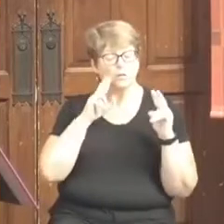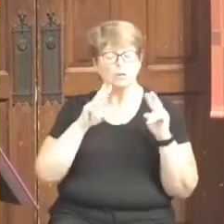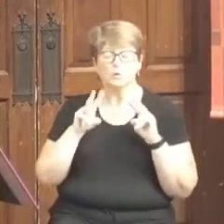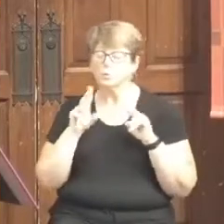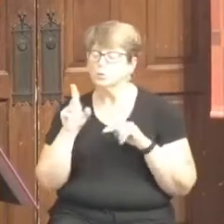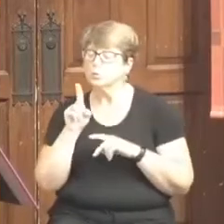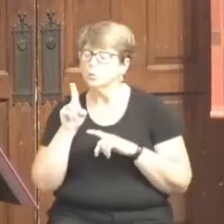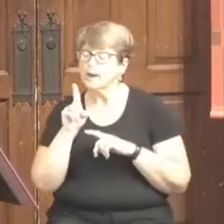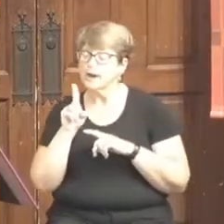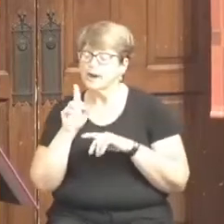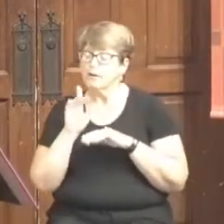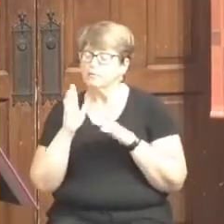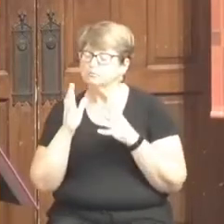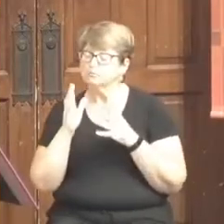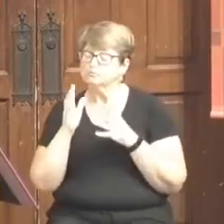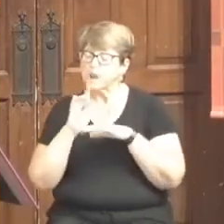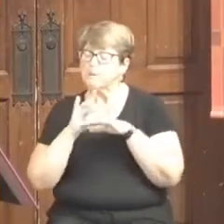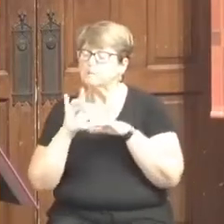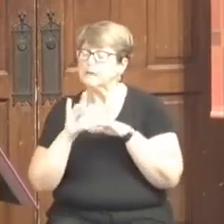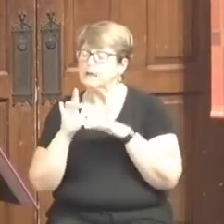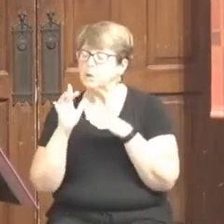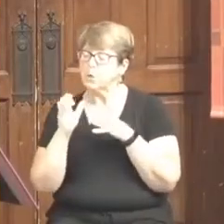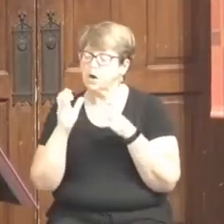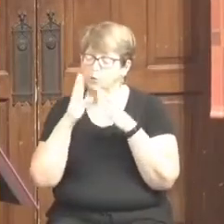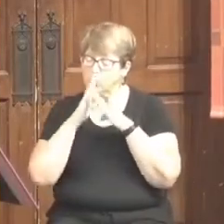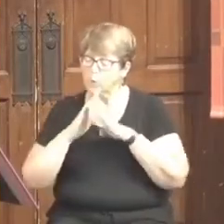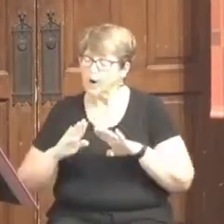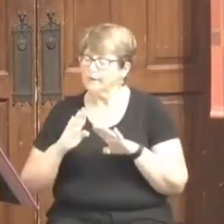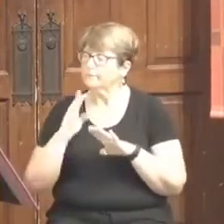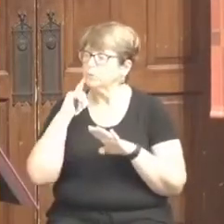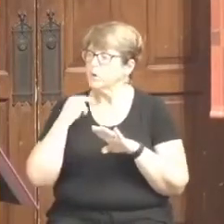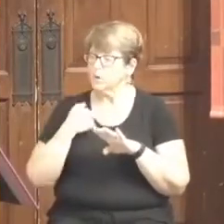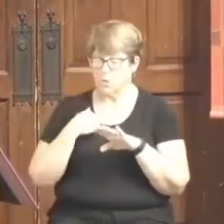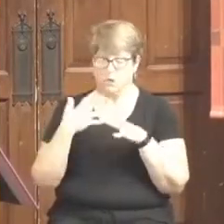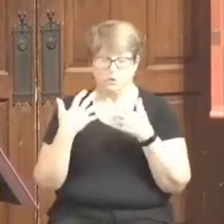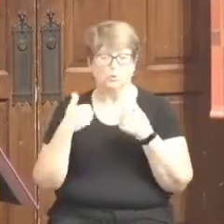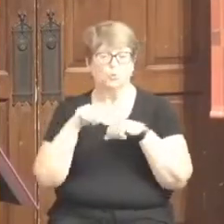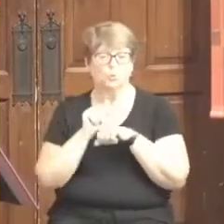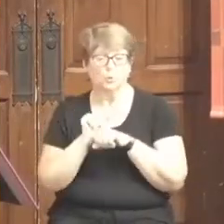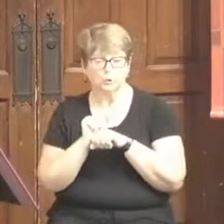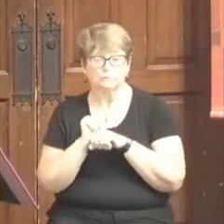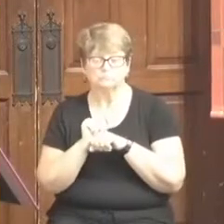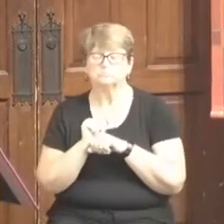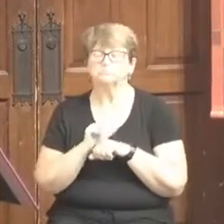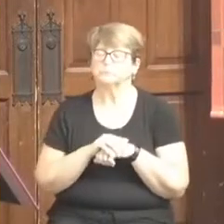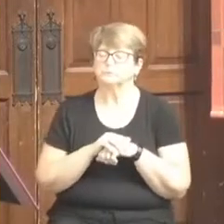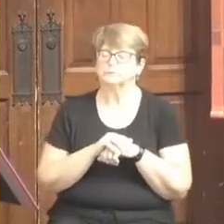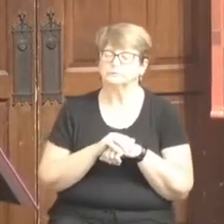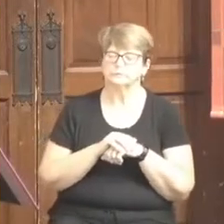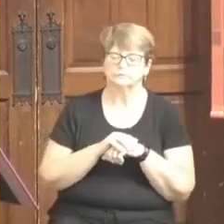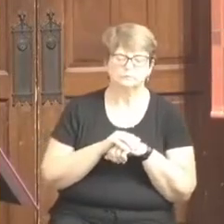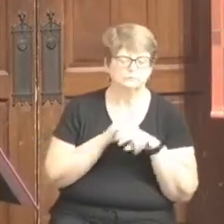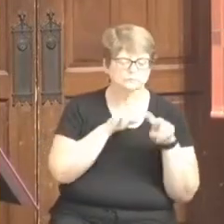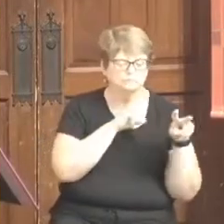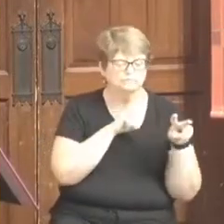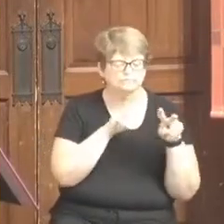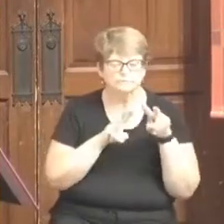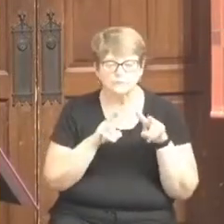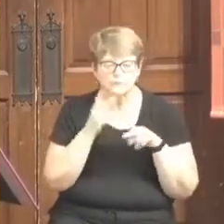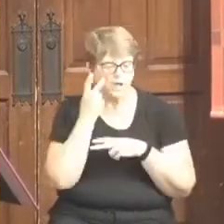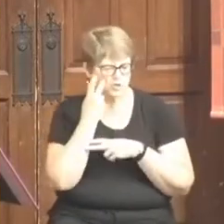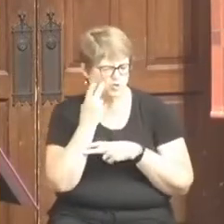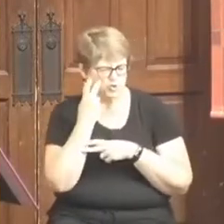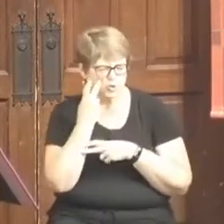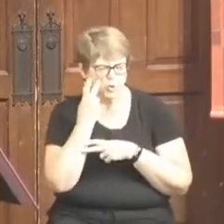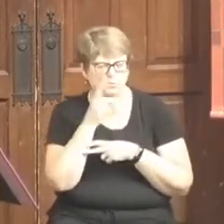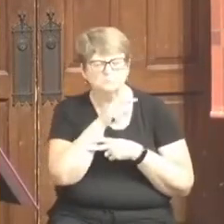which car looked like it had the least number of people in it. Because I just wanted to get some work done. And so I saw the